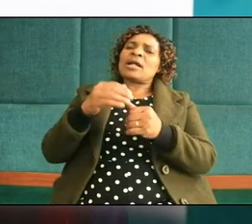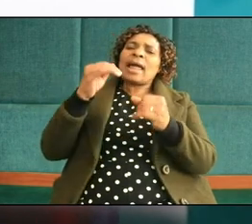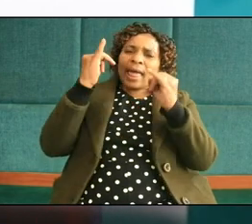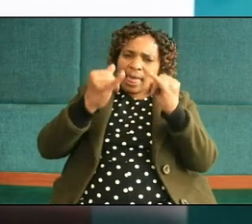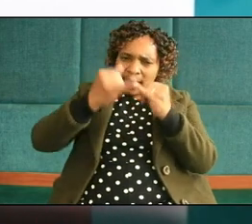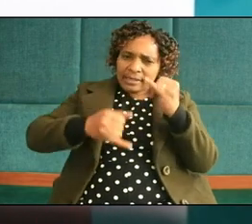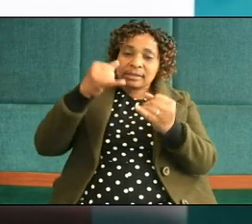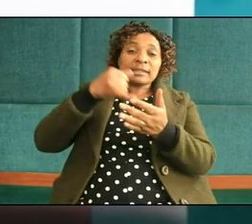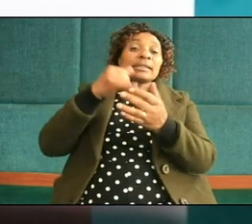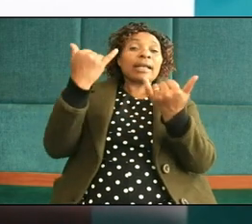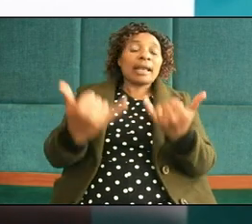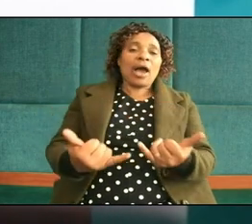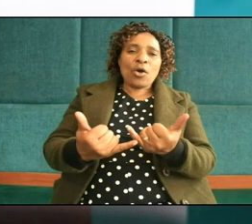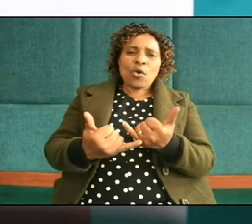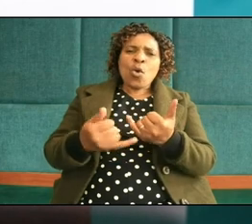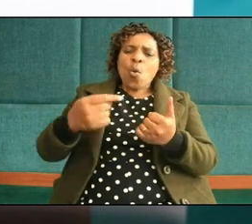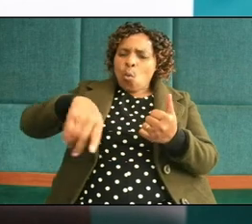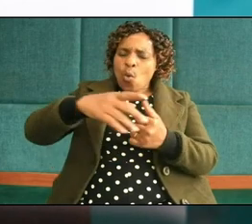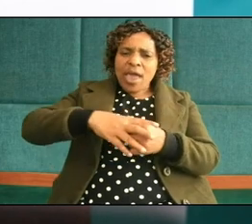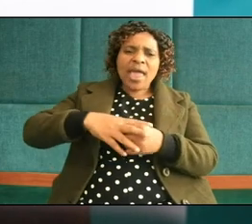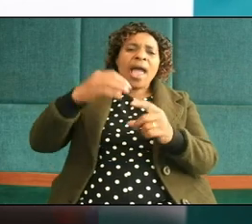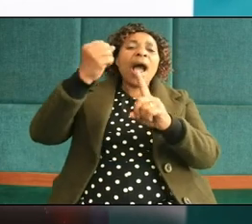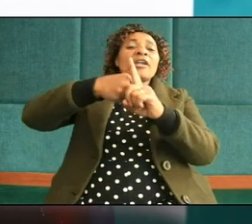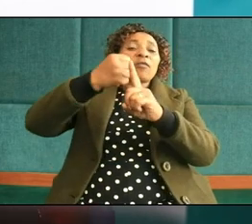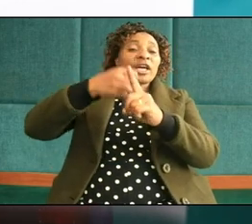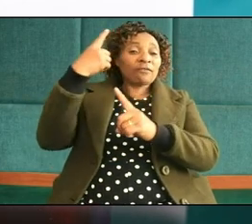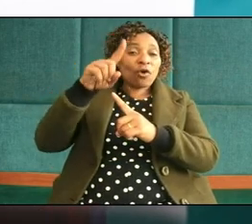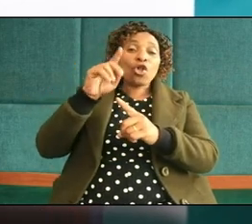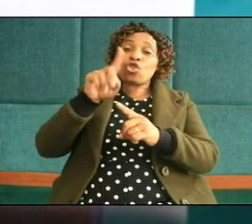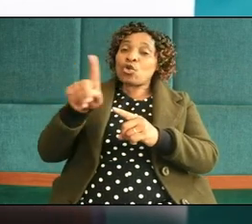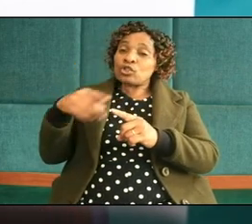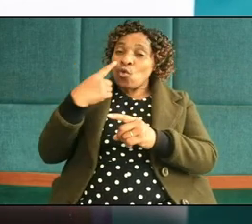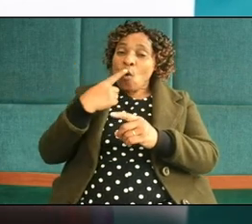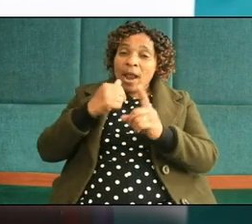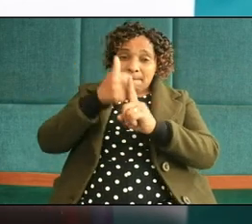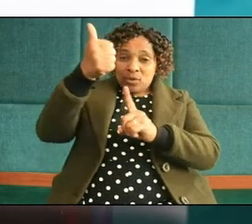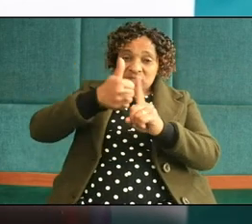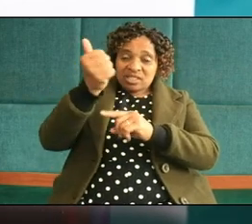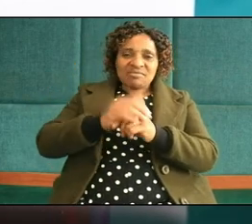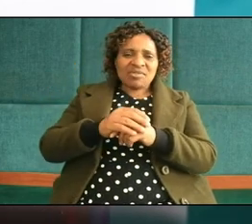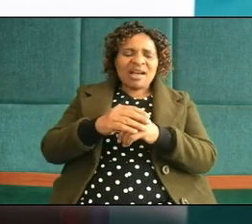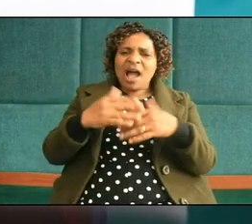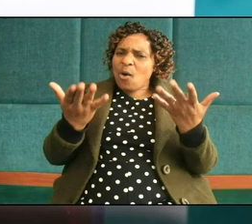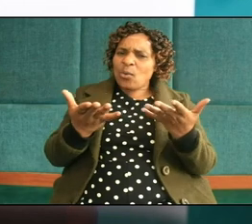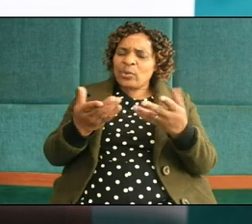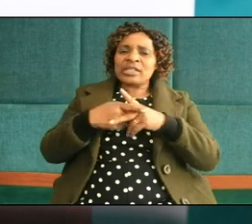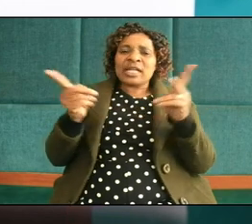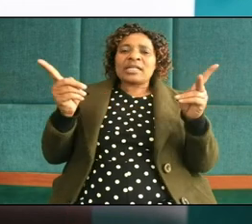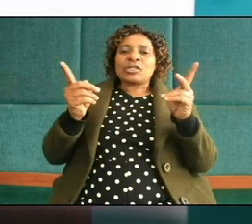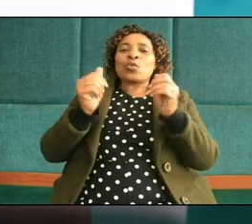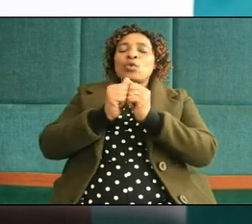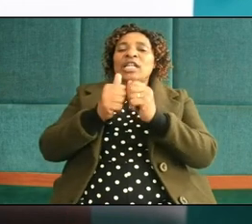which advocates for those who are abused as I told you it started with